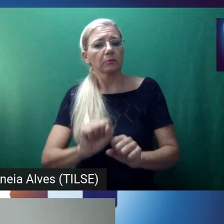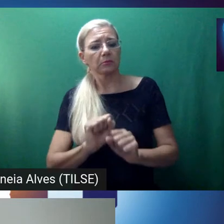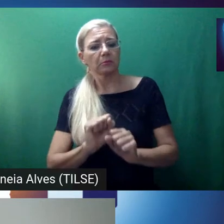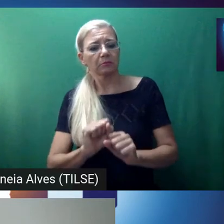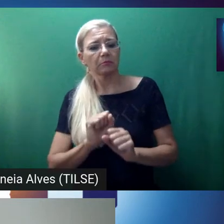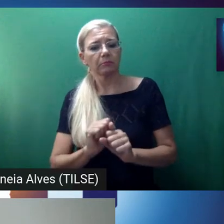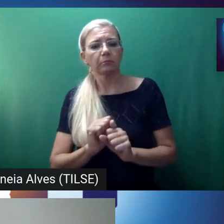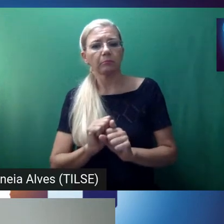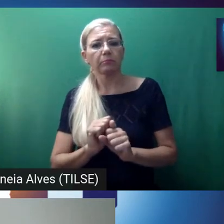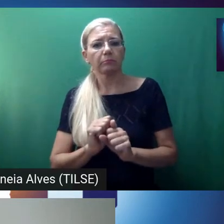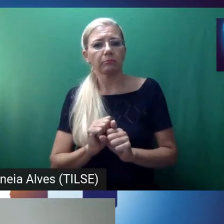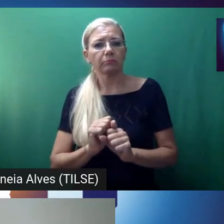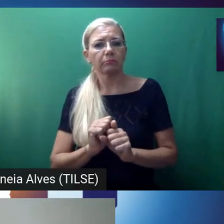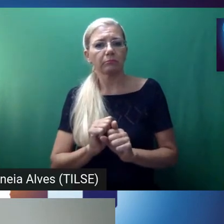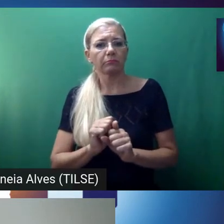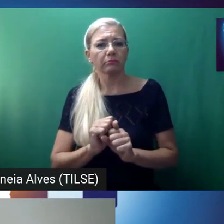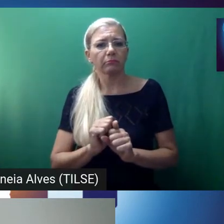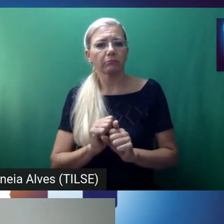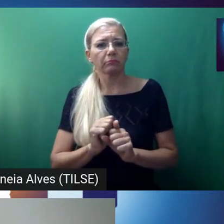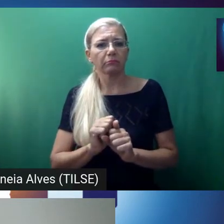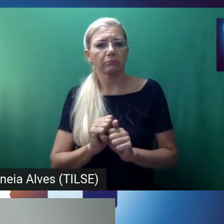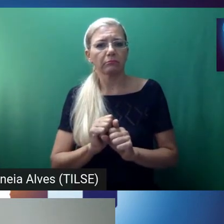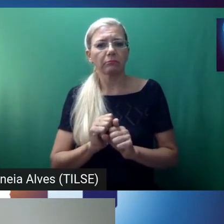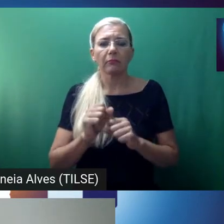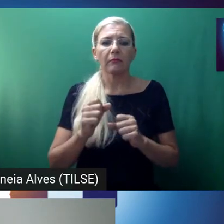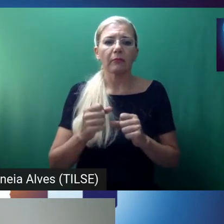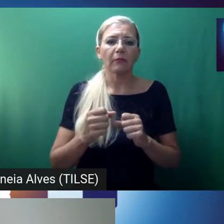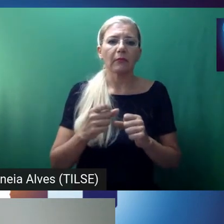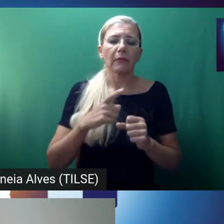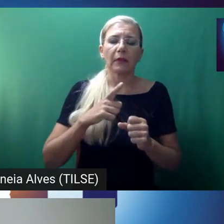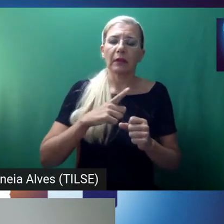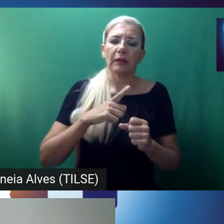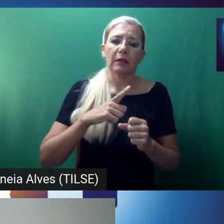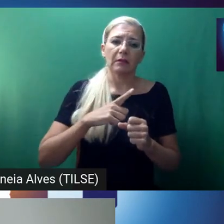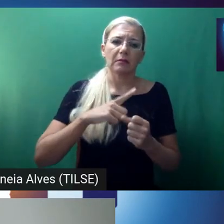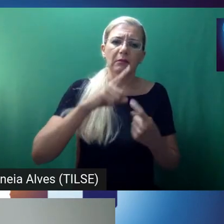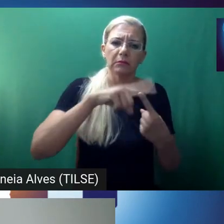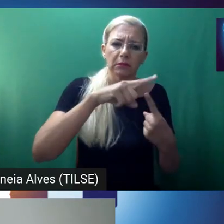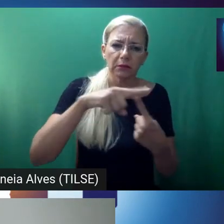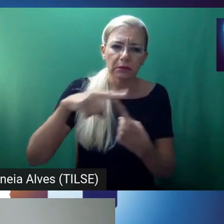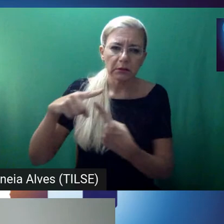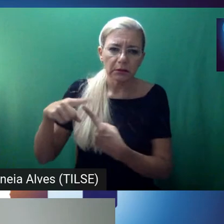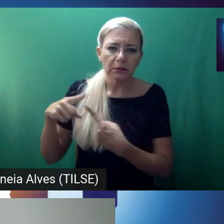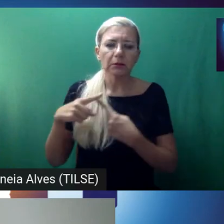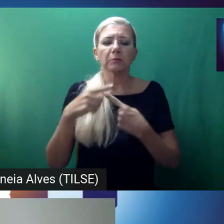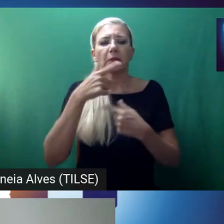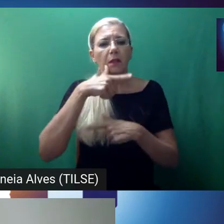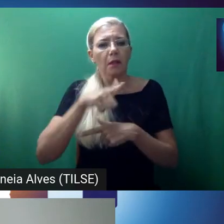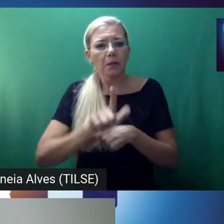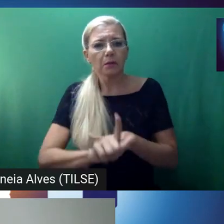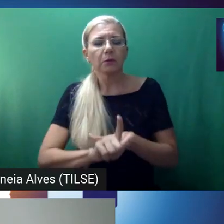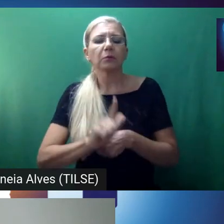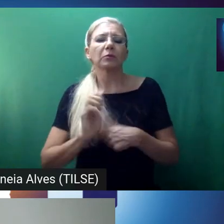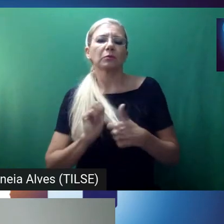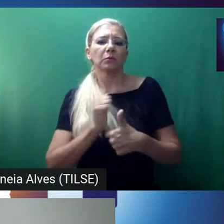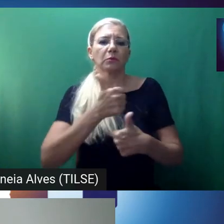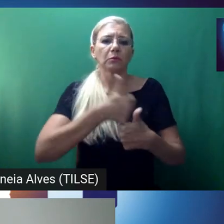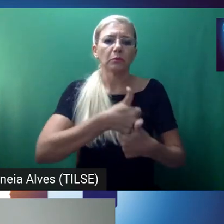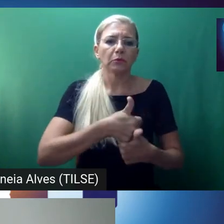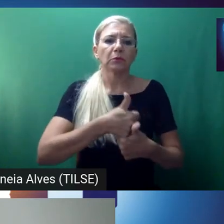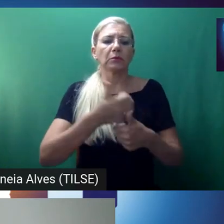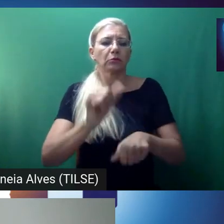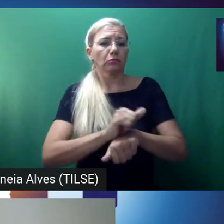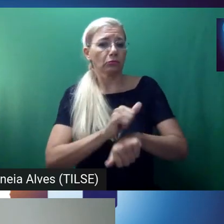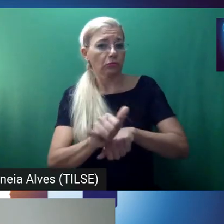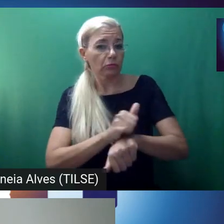a lot of this kind of scaffolding and language support strategies, structured